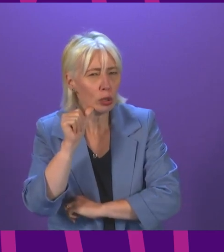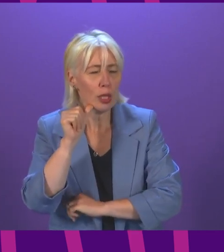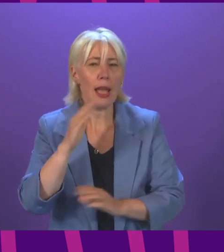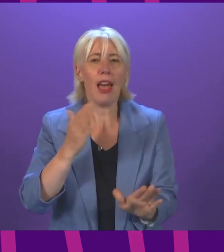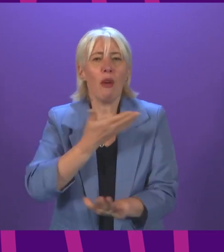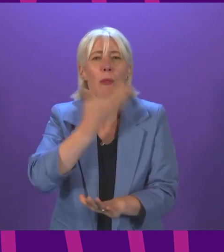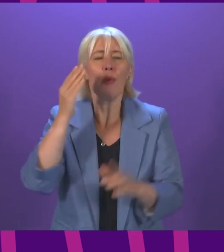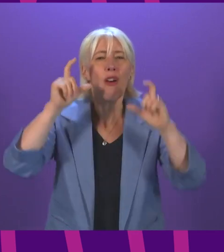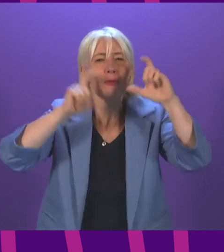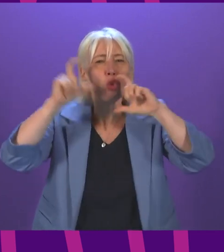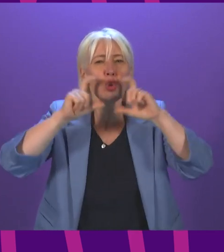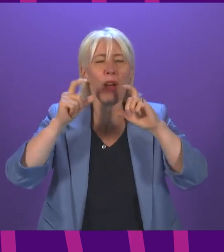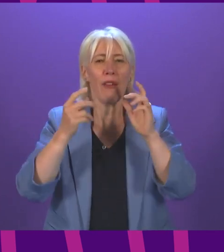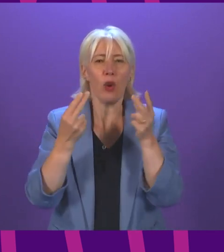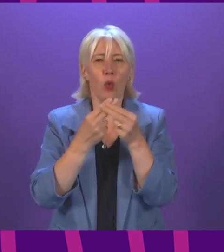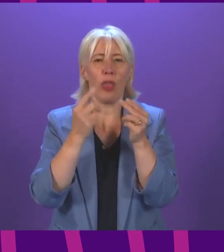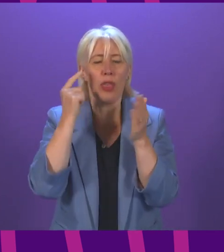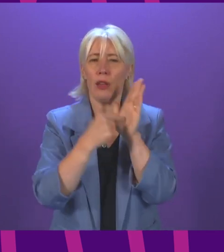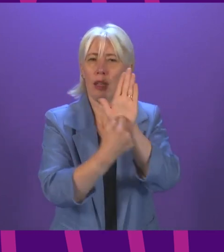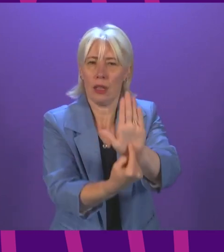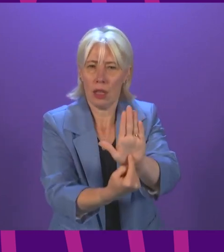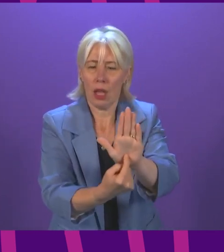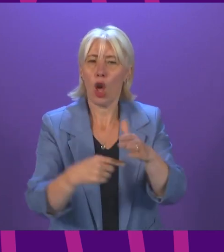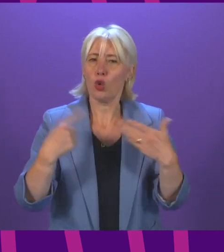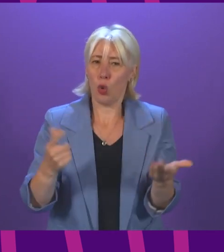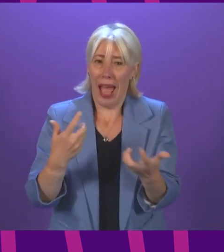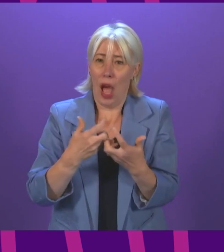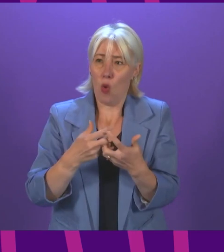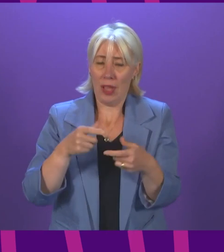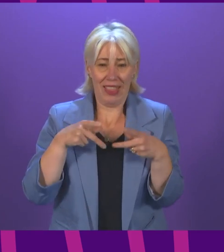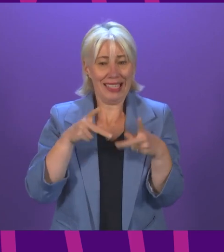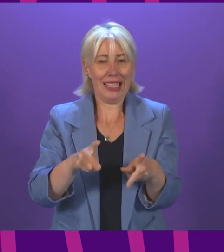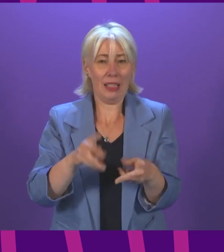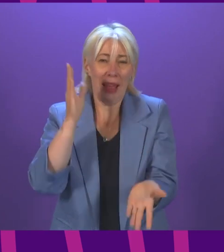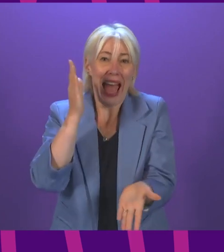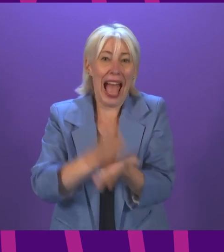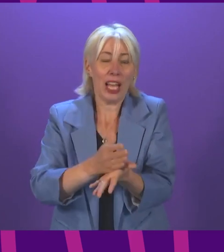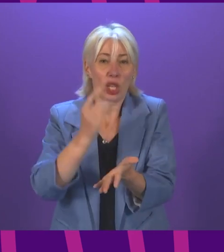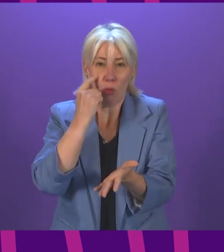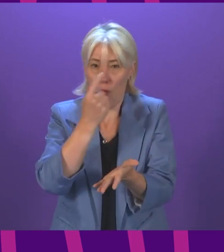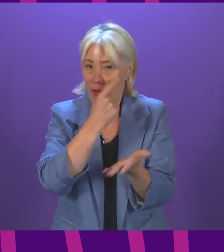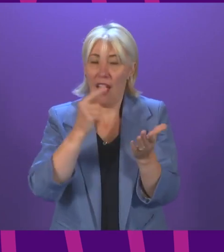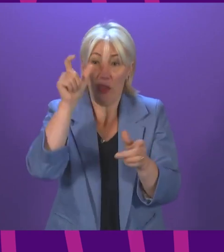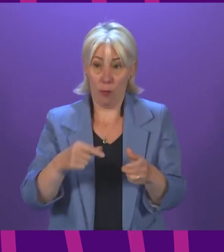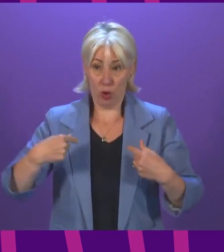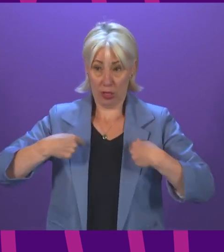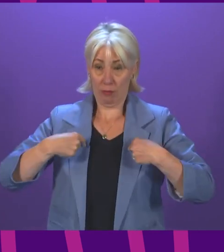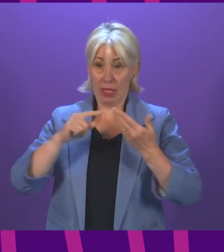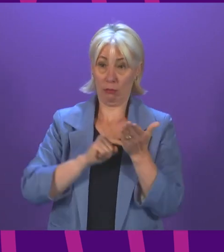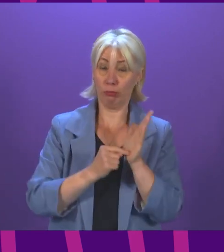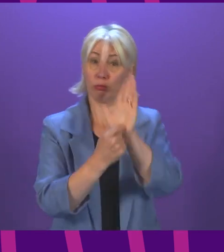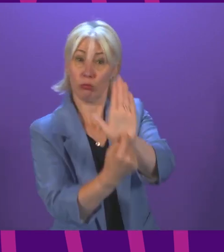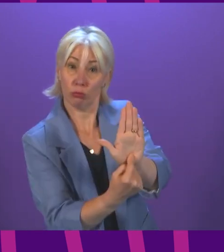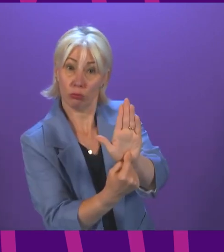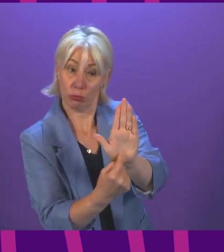photographic component, can the Cabinet Secretary tell me how the system actually proves that the person who presents the passport is in fact the same